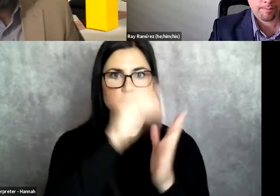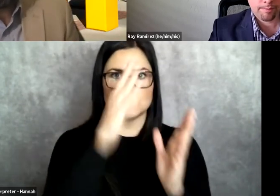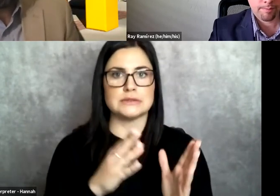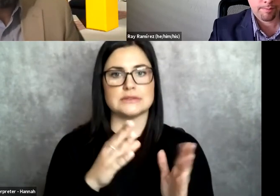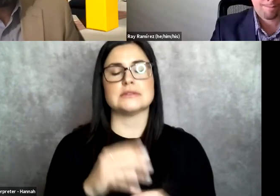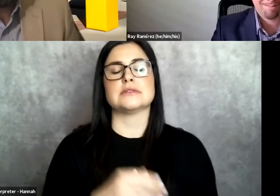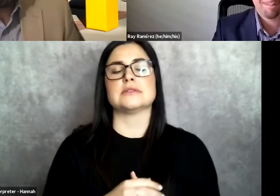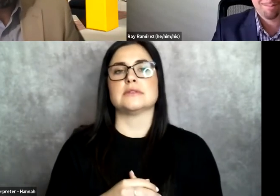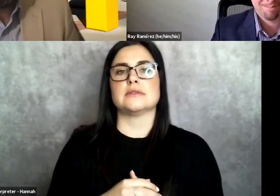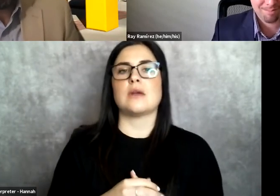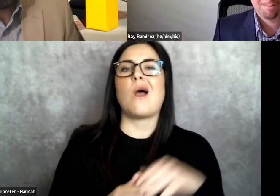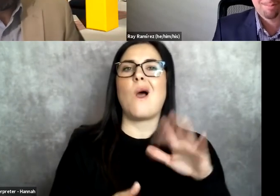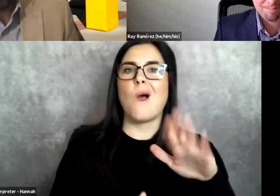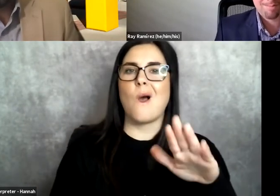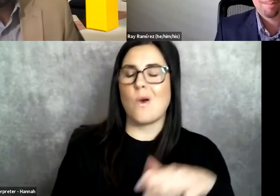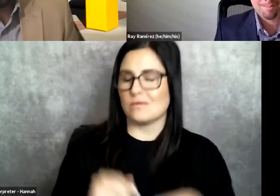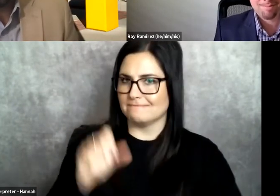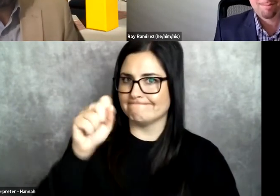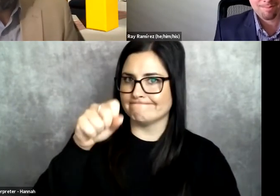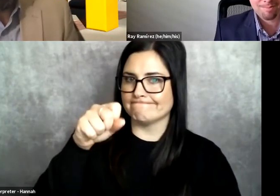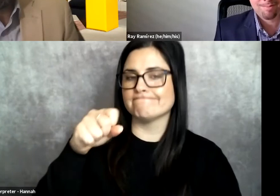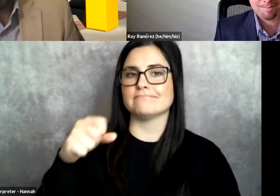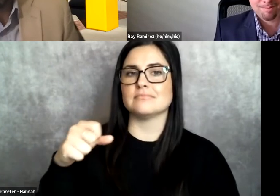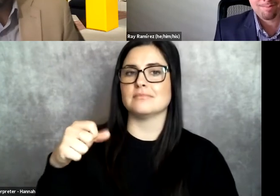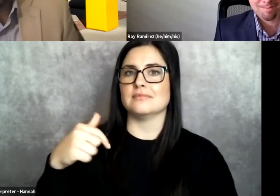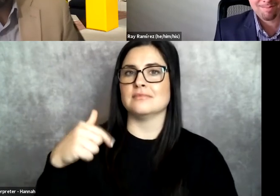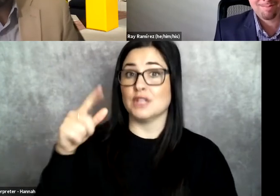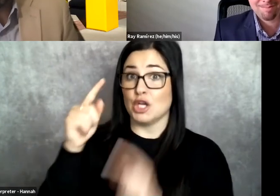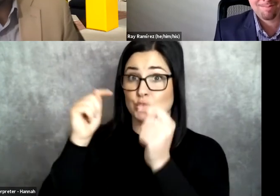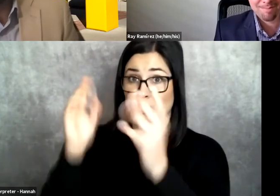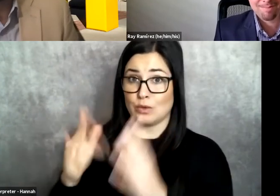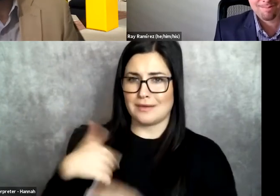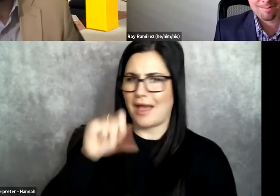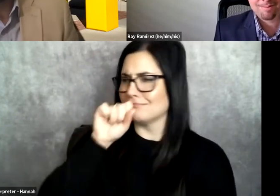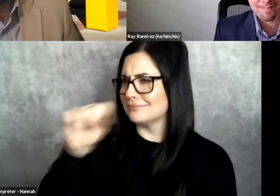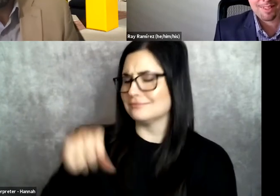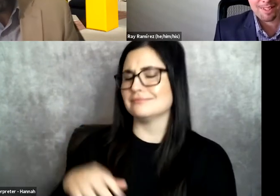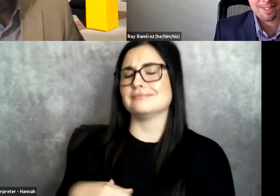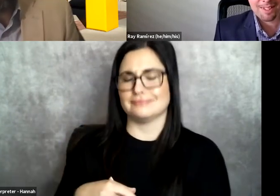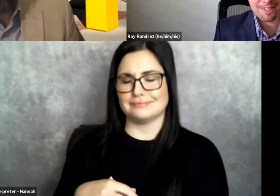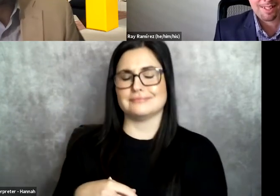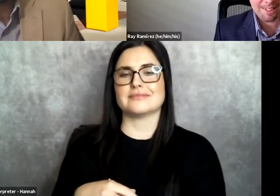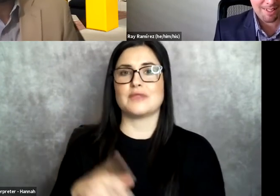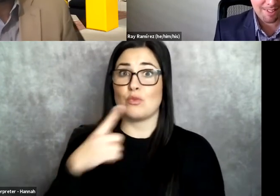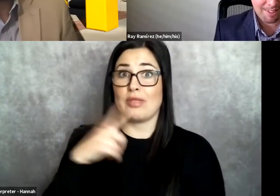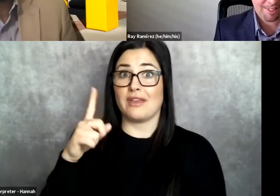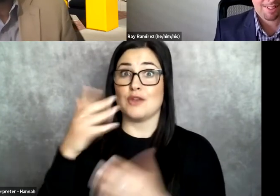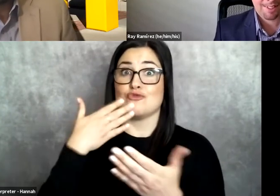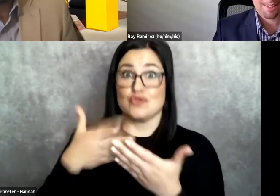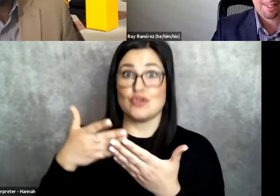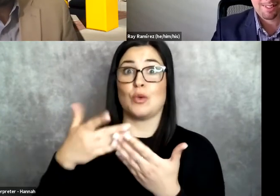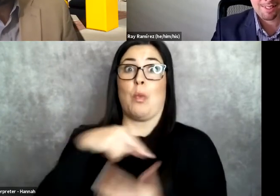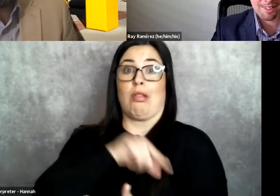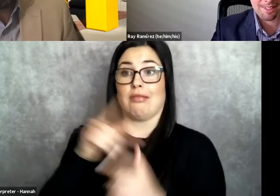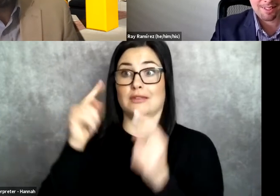No, you know, definitely. I love tutors, right? I love even effective tutors and I had the